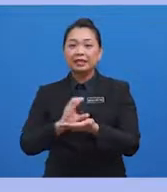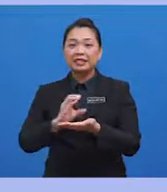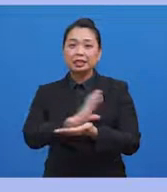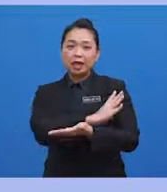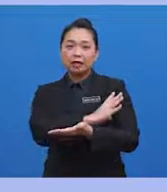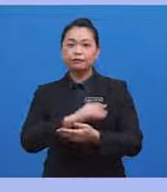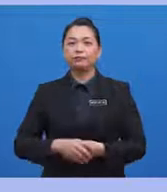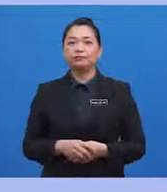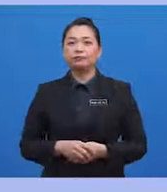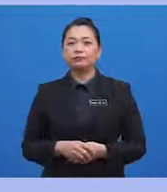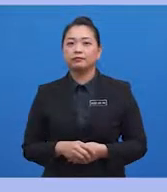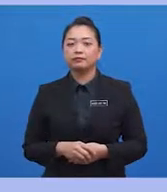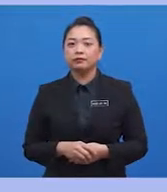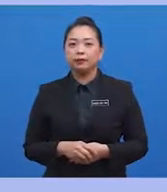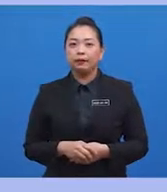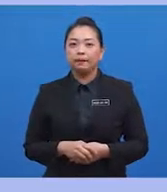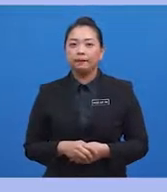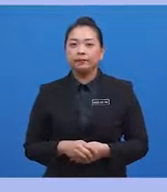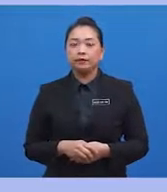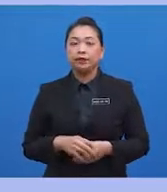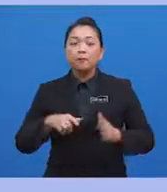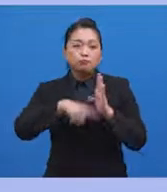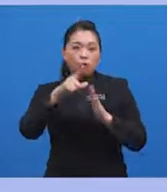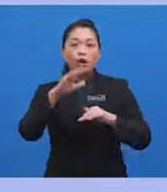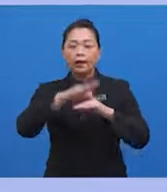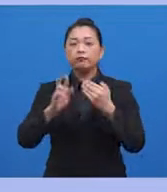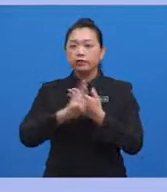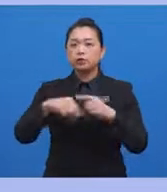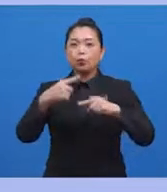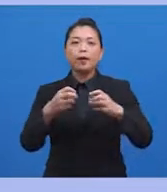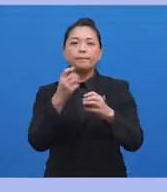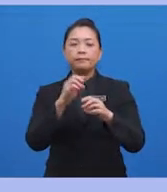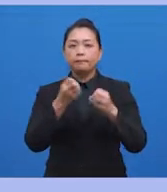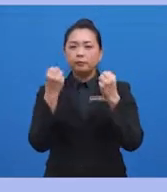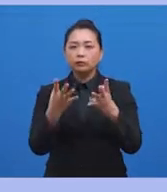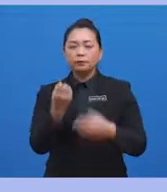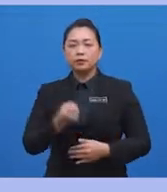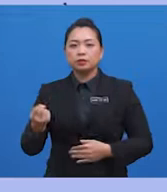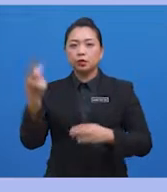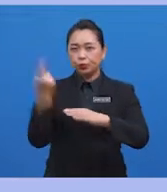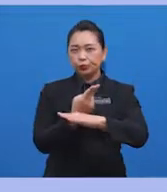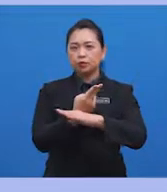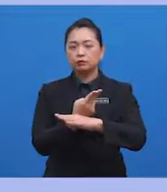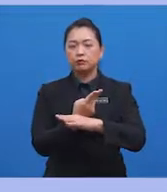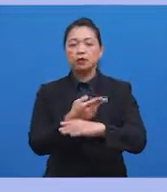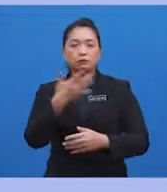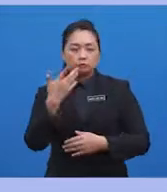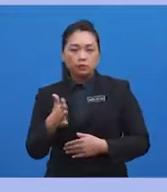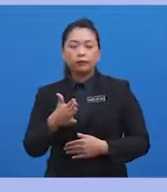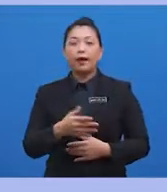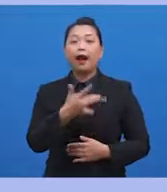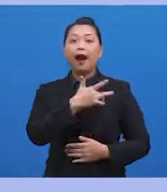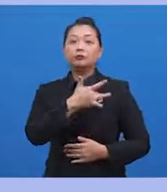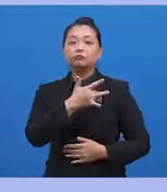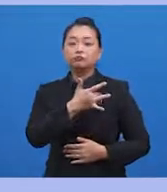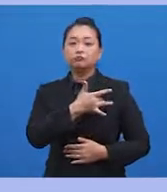even more at risk when multiple substances are used in combination. Next is the heart. Many drugs have